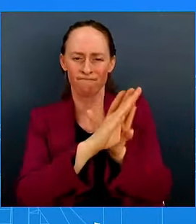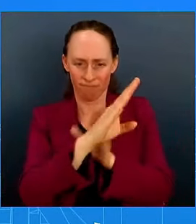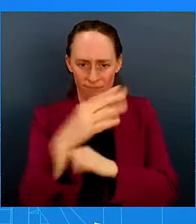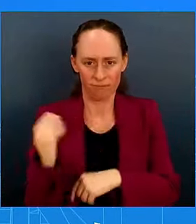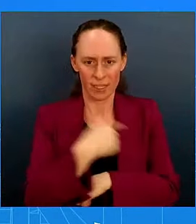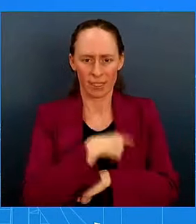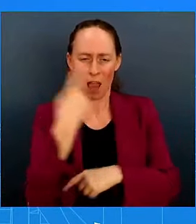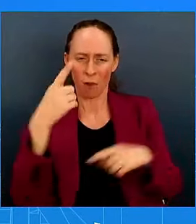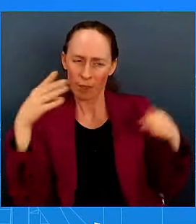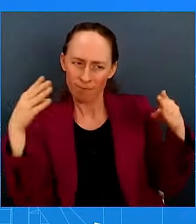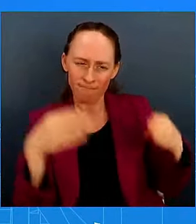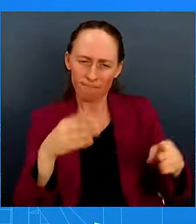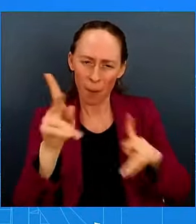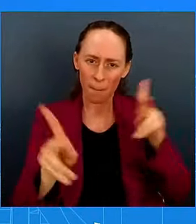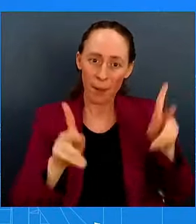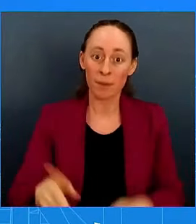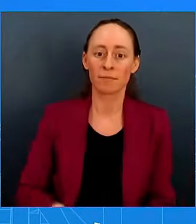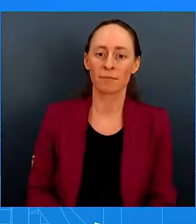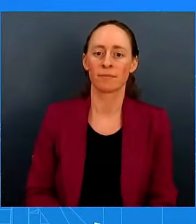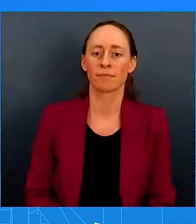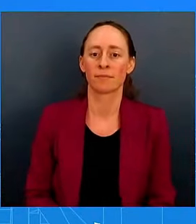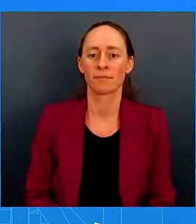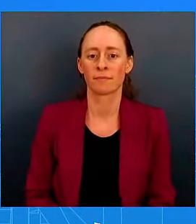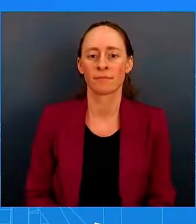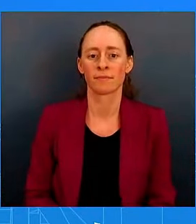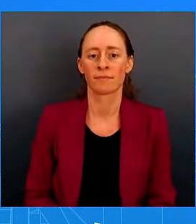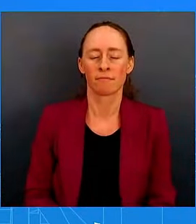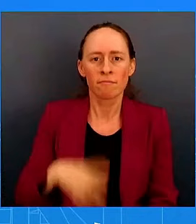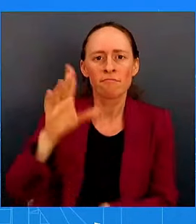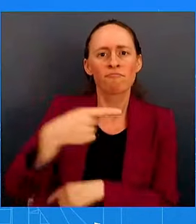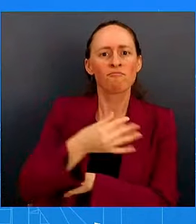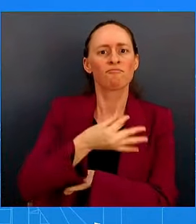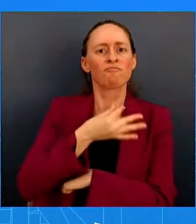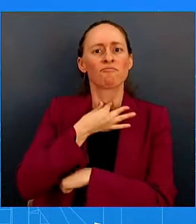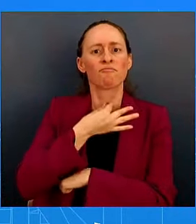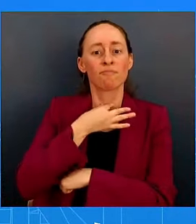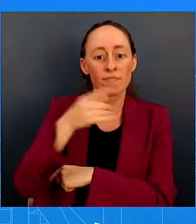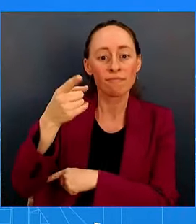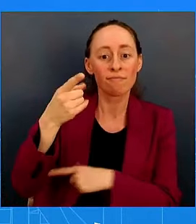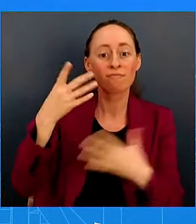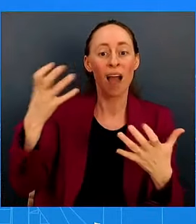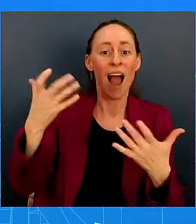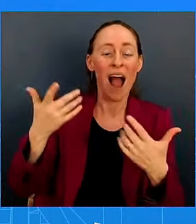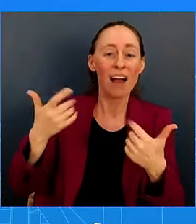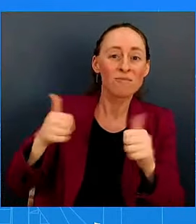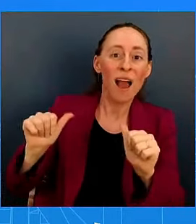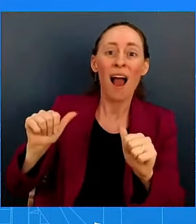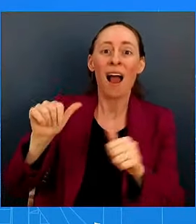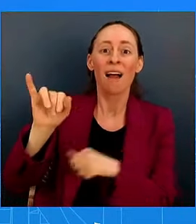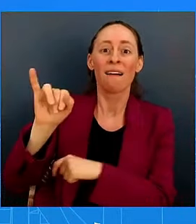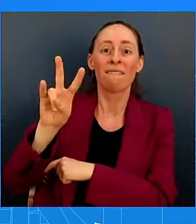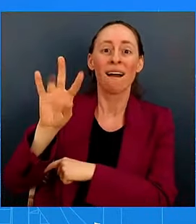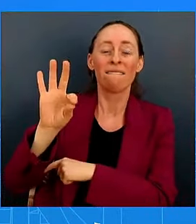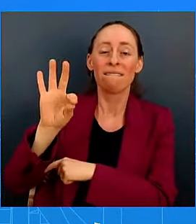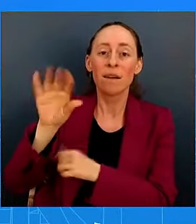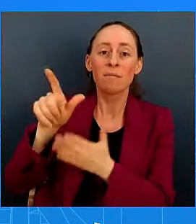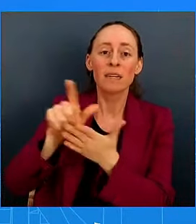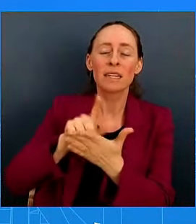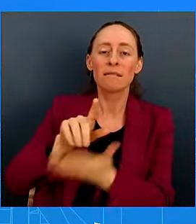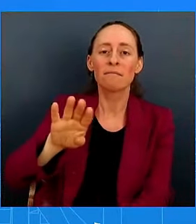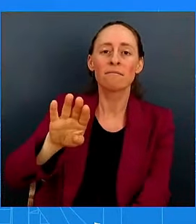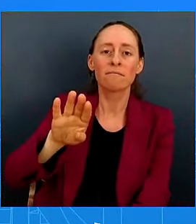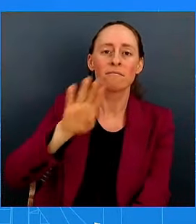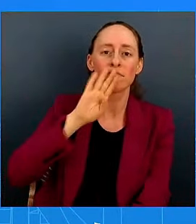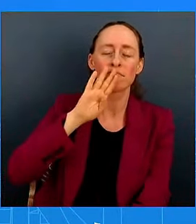reaction to the Senate's move yesterday failing to advance the bill to protect IVF? Look, I mean, the President, we put out a statement on that.